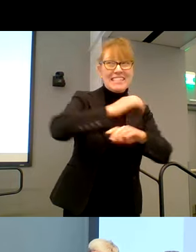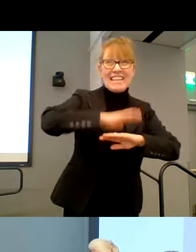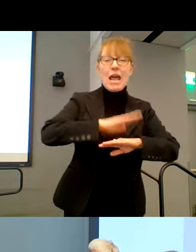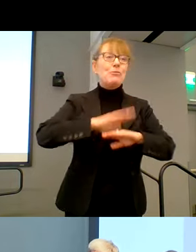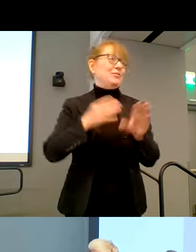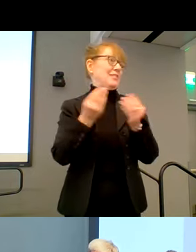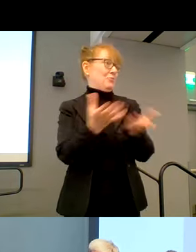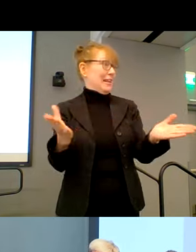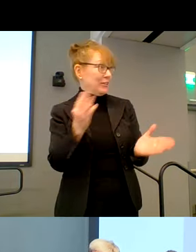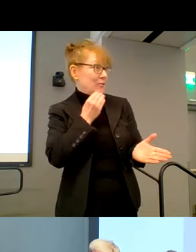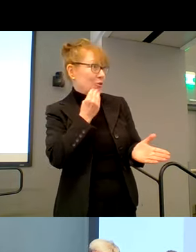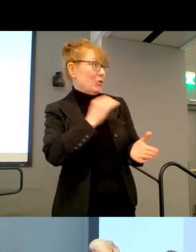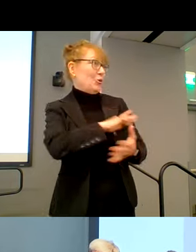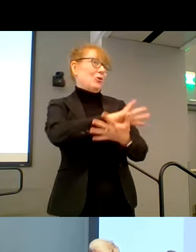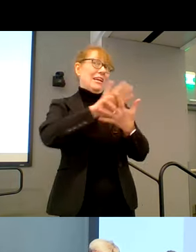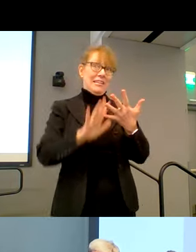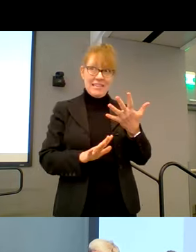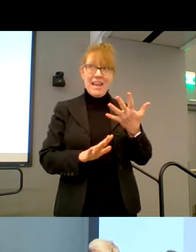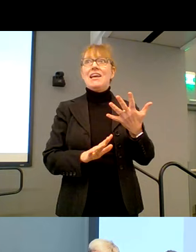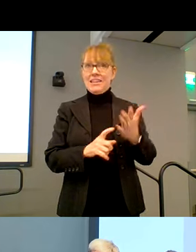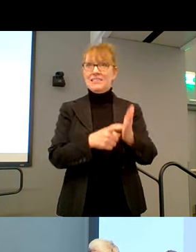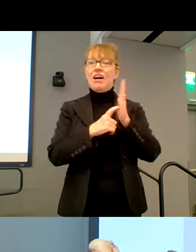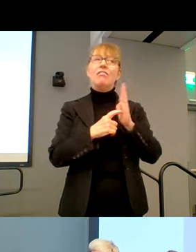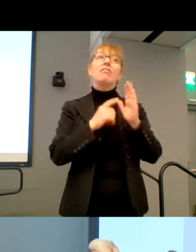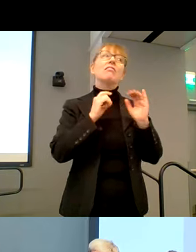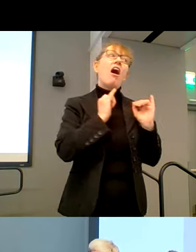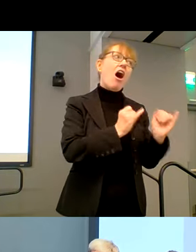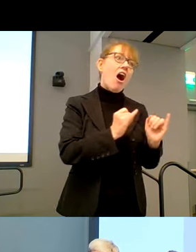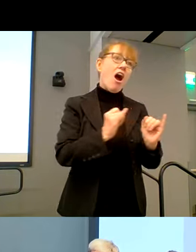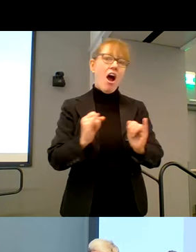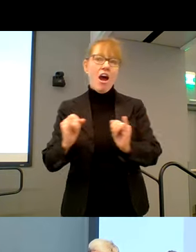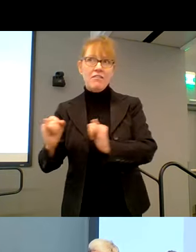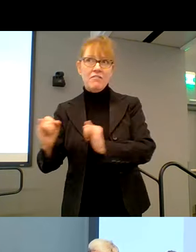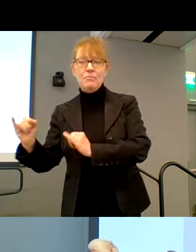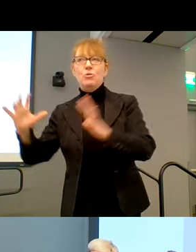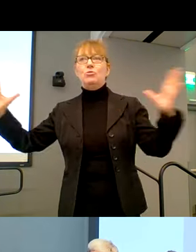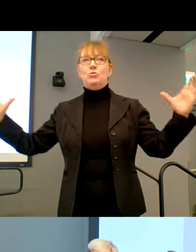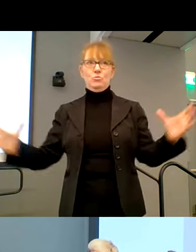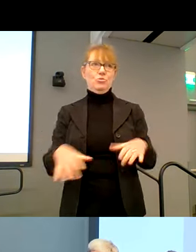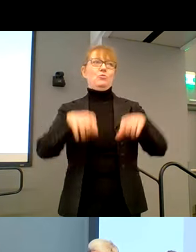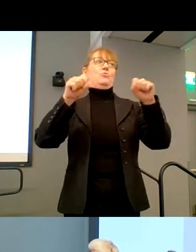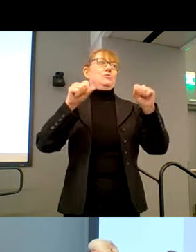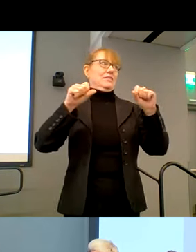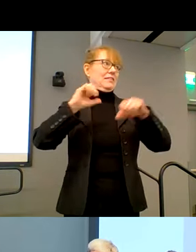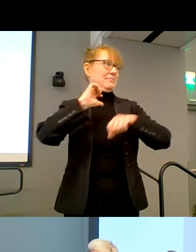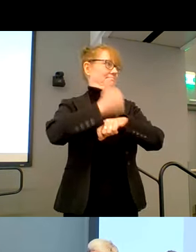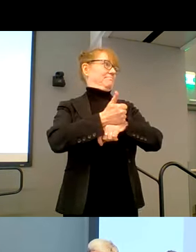the food. You know, it takes a lot of different people to put something like this on. And,